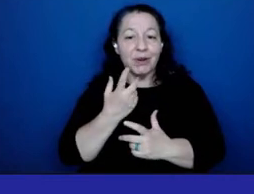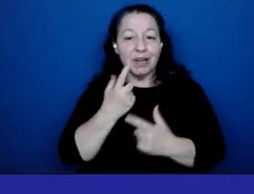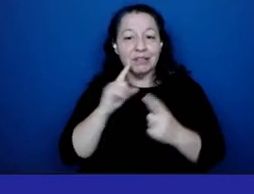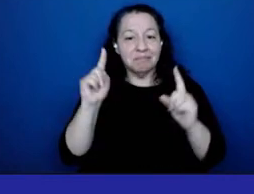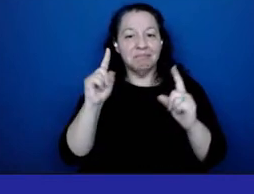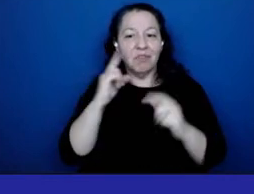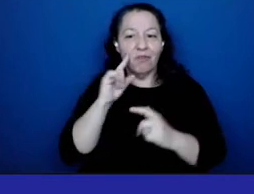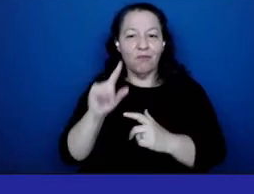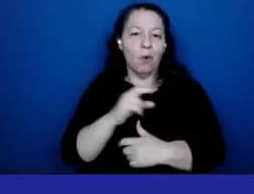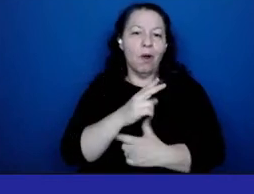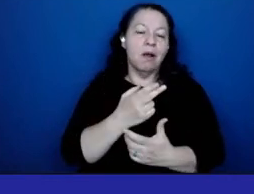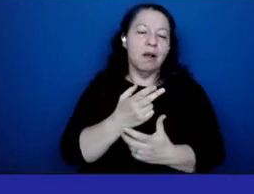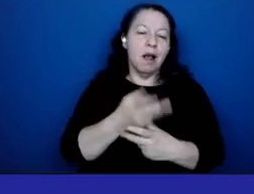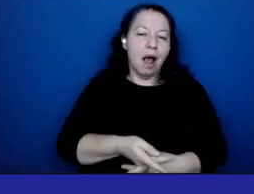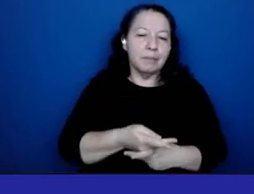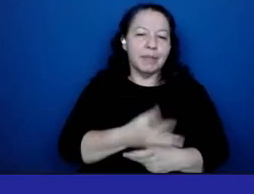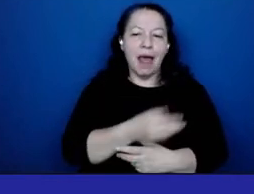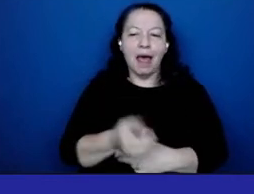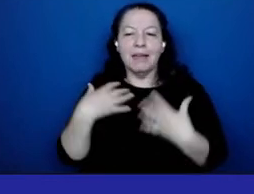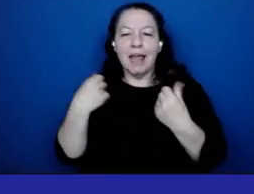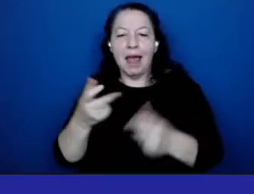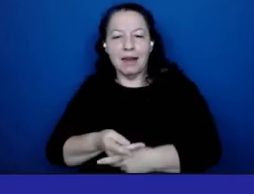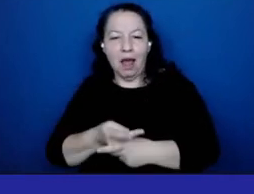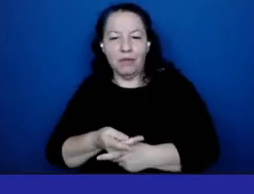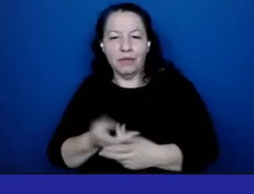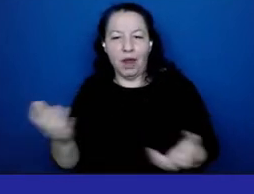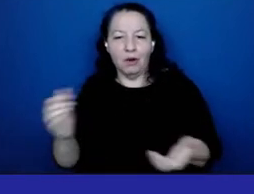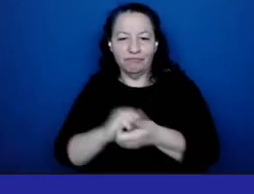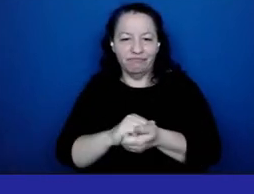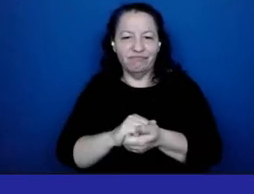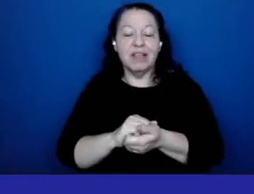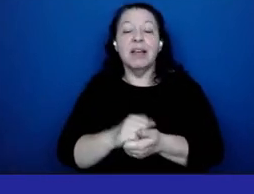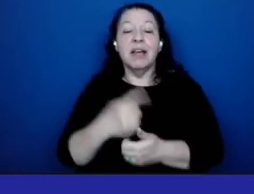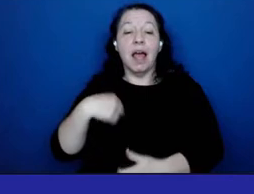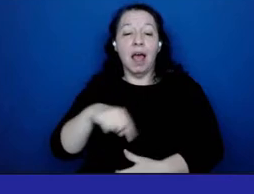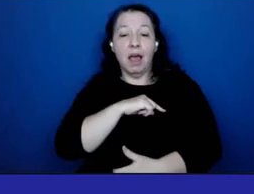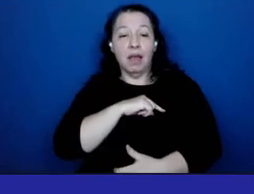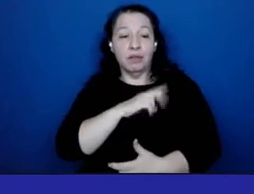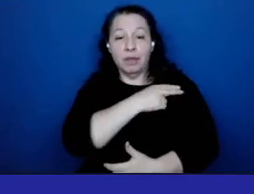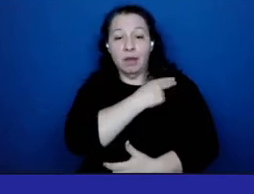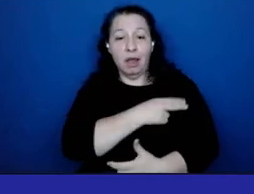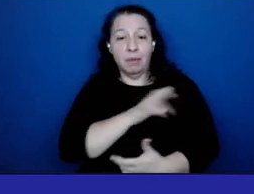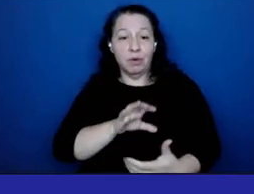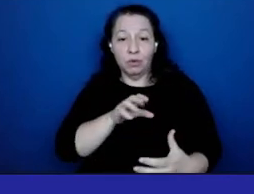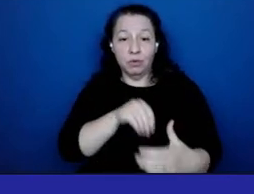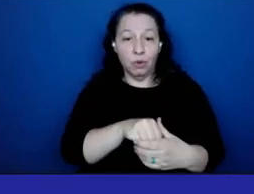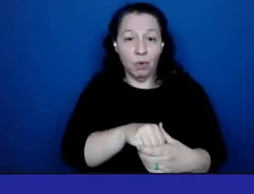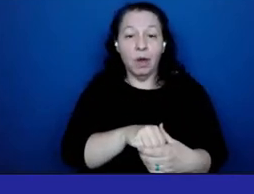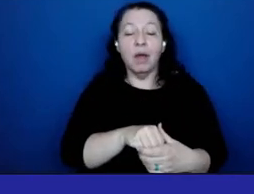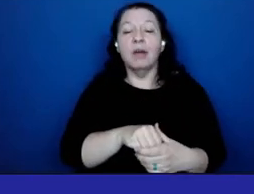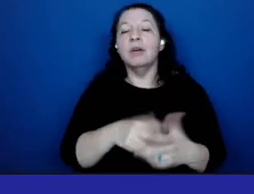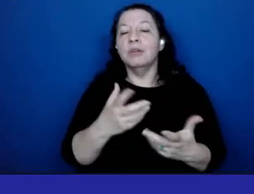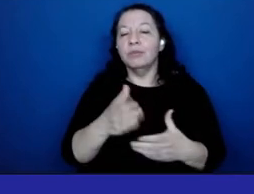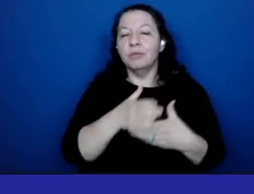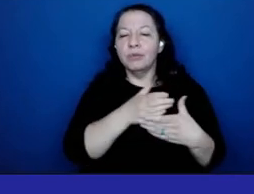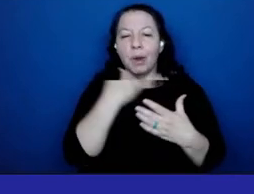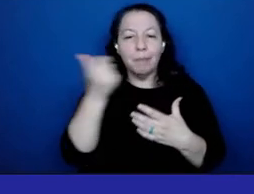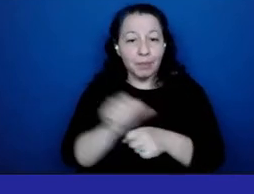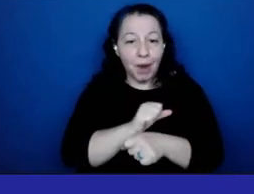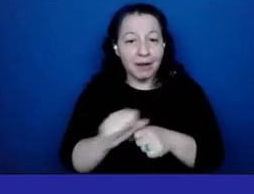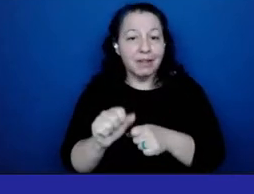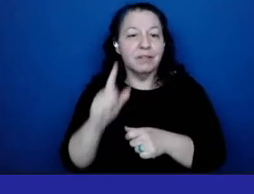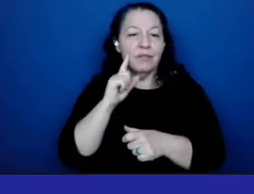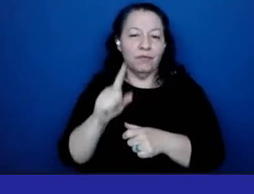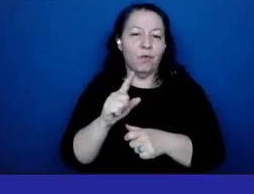healthcare as the hospital that joins forces to share best practices and resources in the ever evolving landscape of patient care